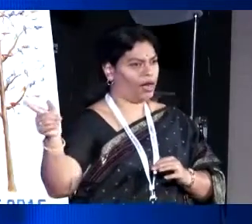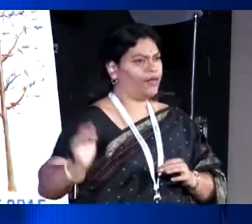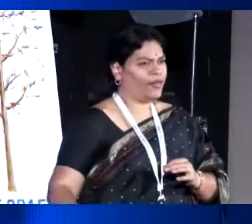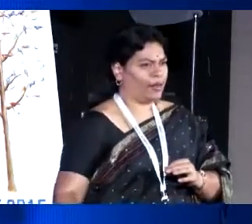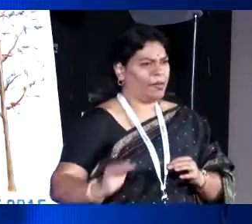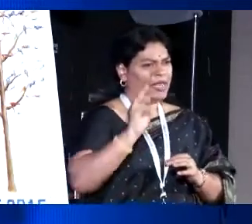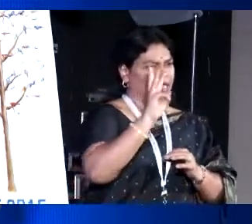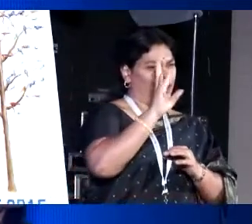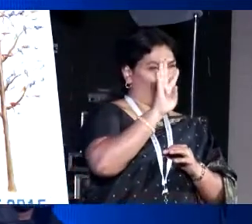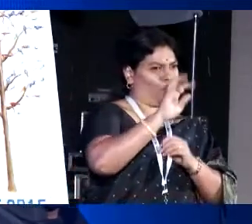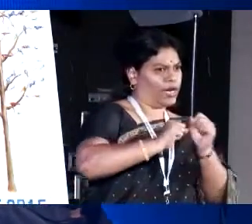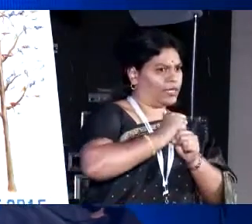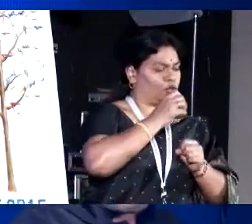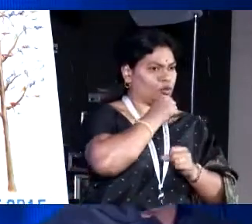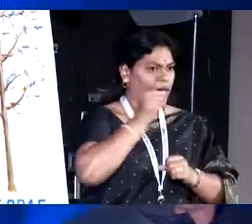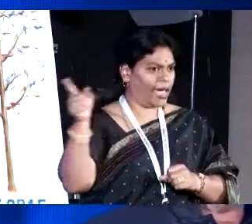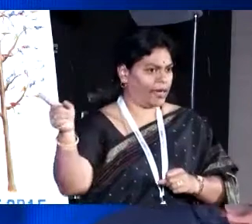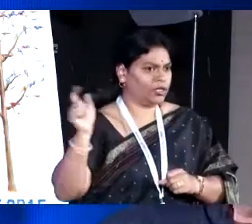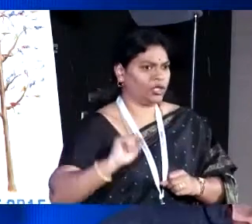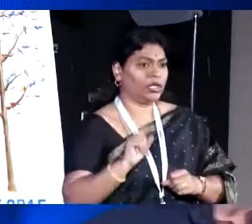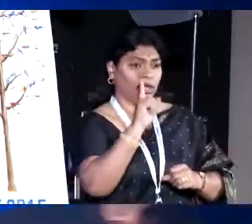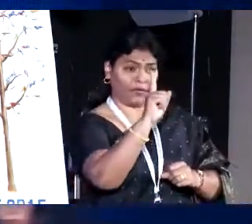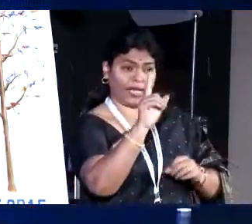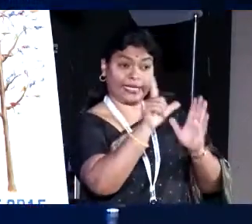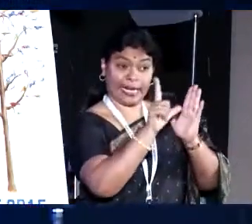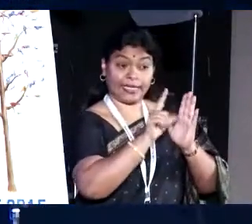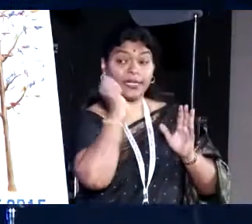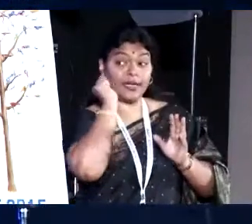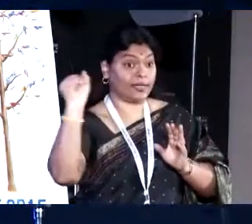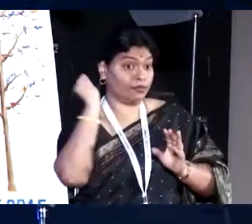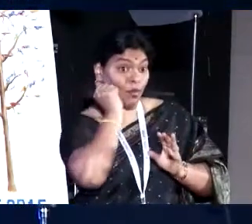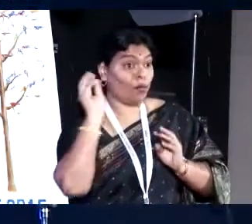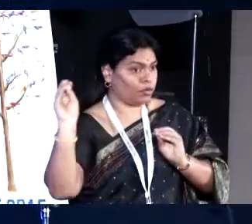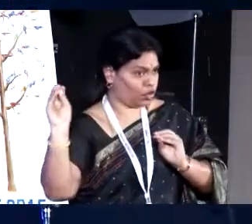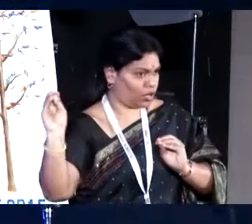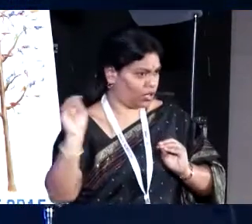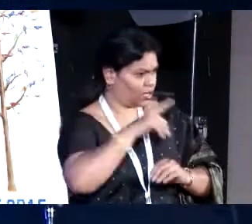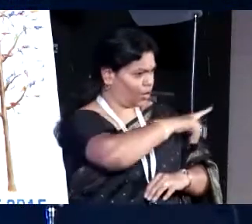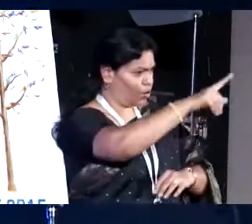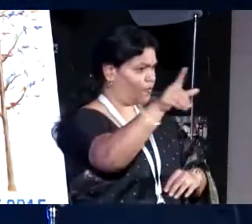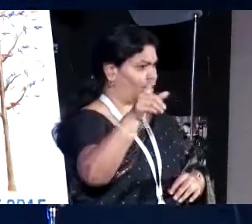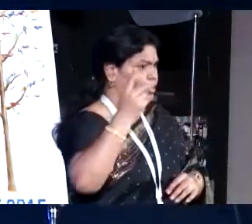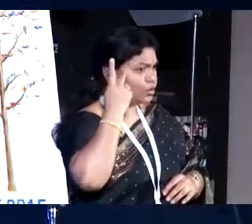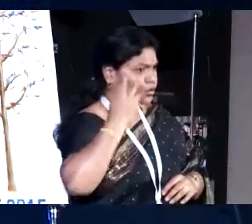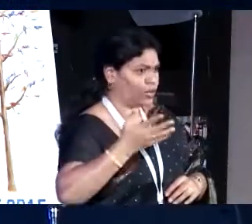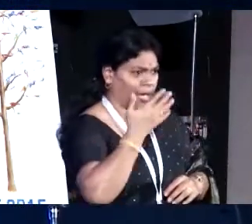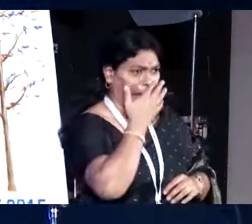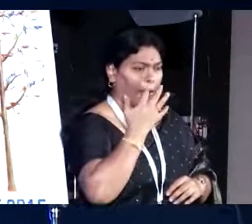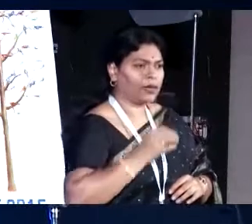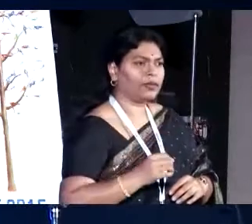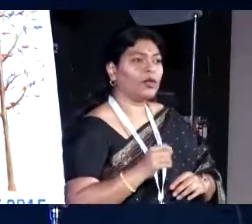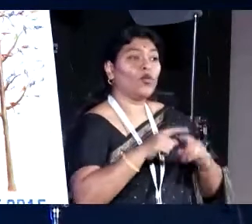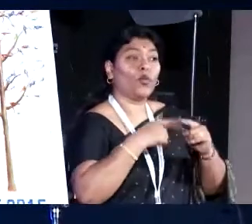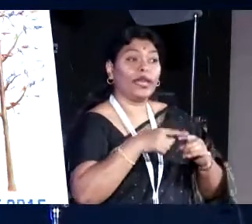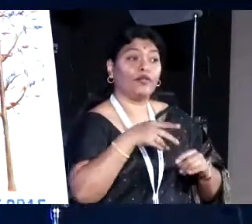must be about 3 years, 3 years old. The first lesson which my mom told me, and all of us will agree with that, she actually told us that